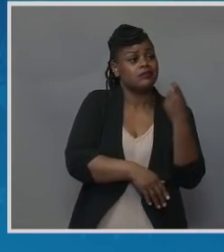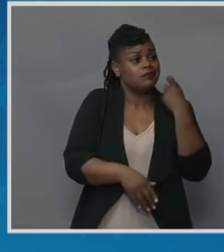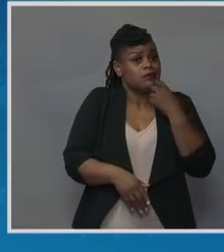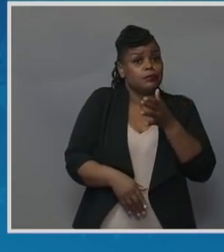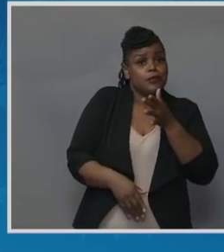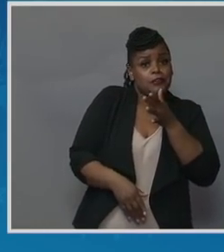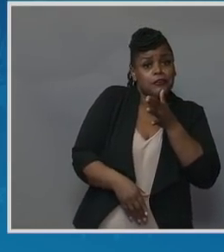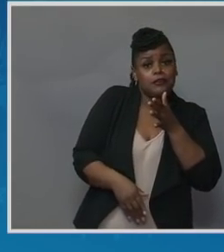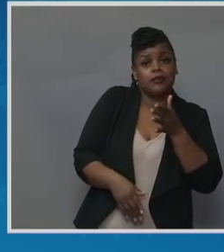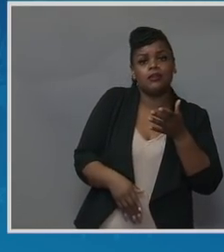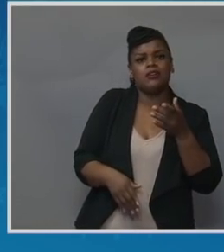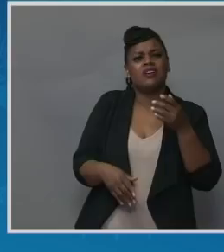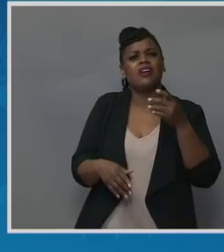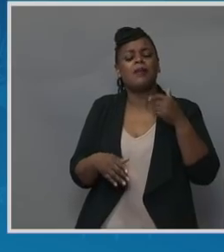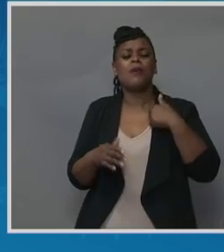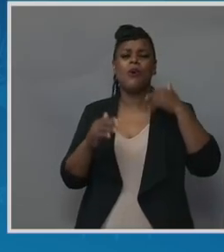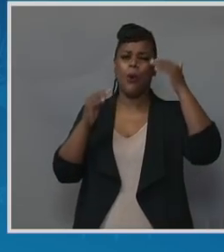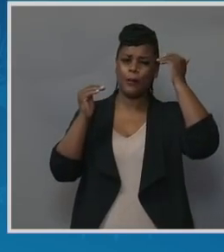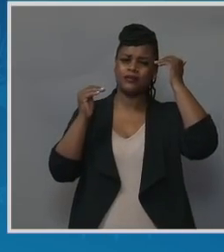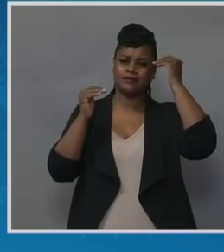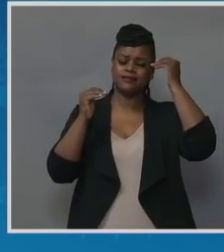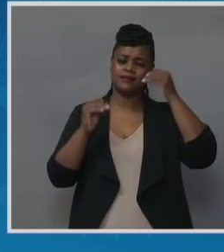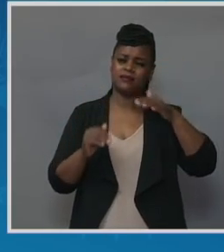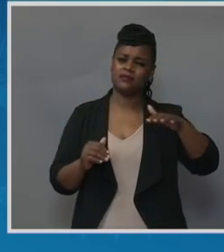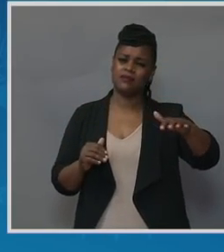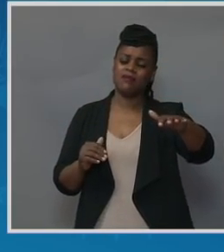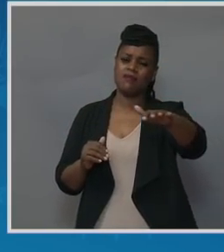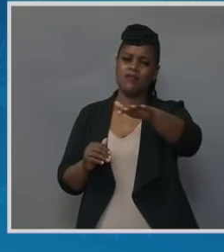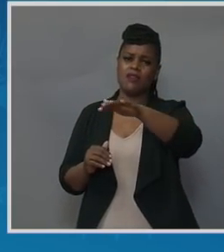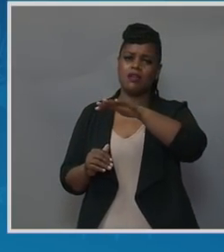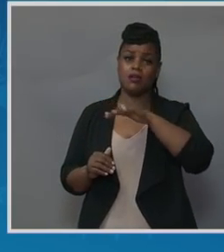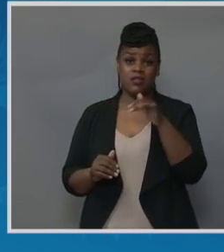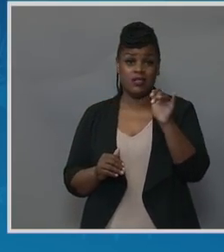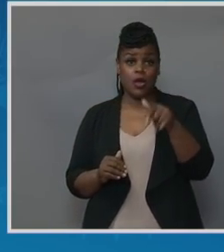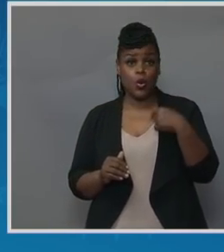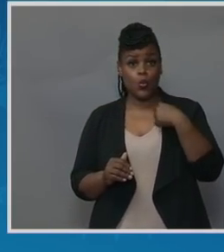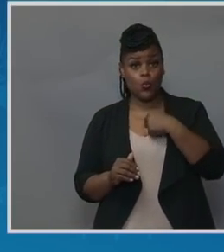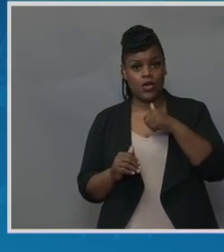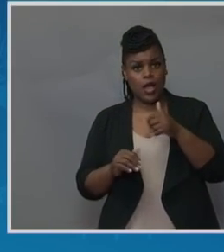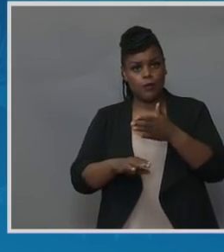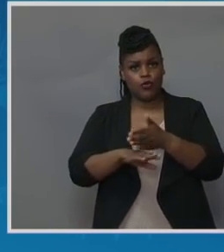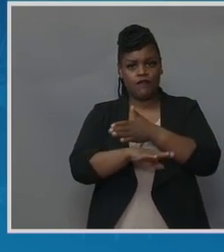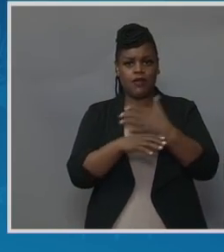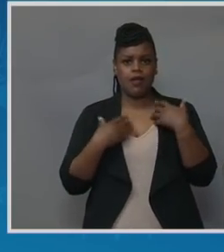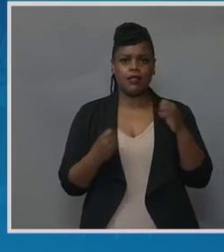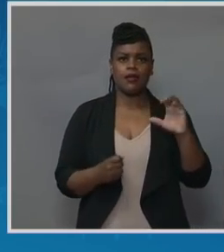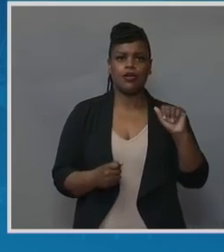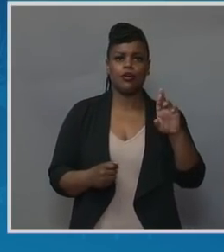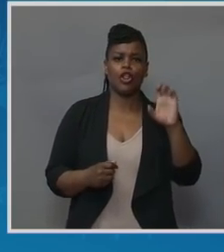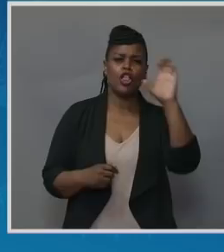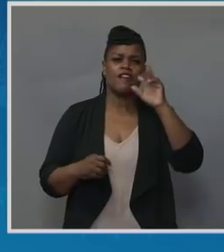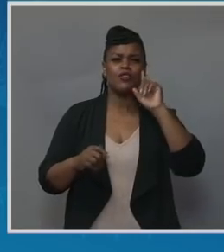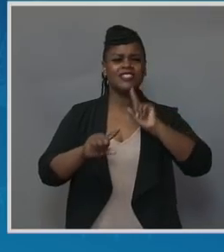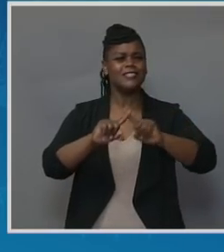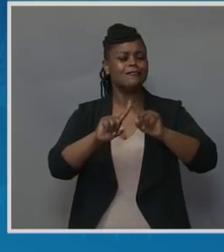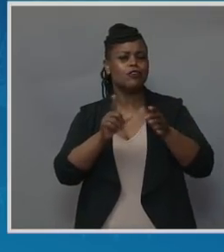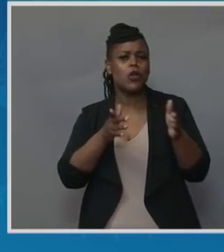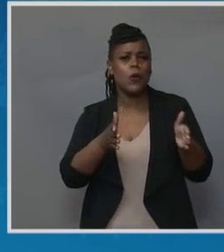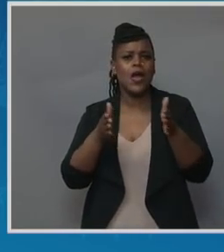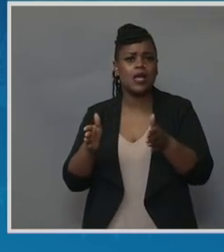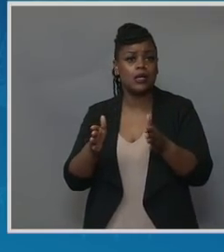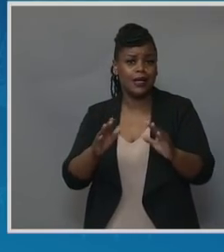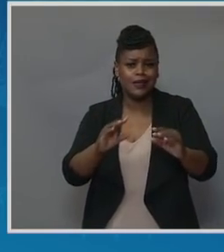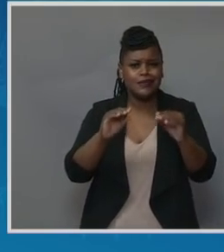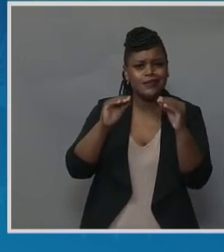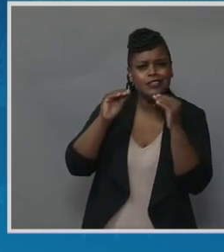I'm hoping that there will be a task force for black maternal health care, including looking looking at ways to educate health professionals and